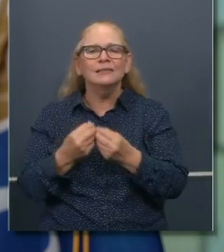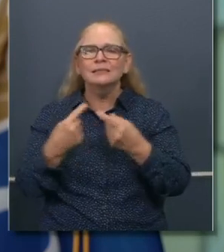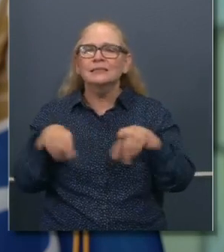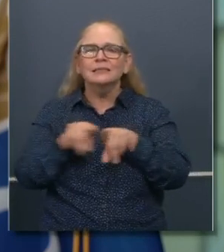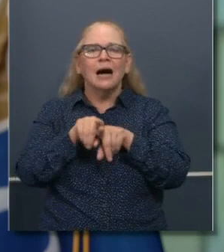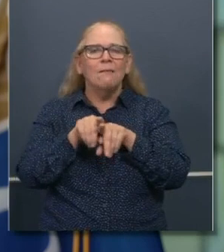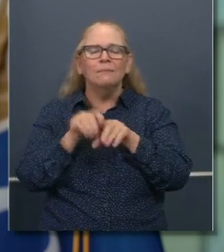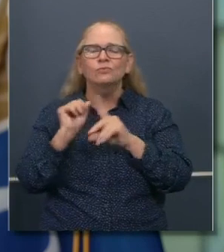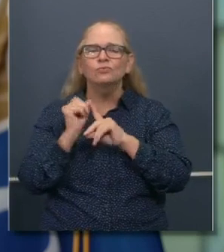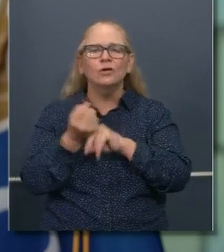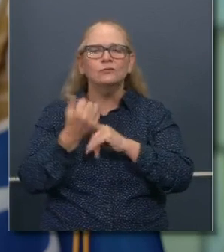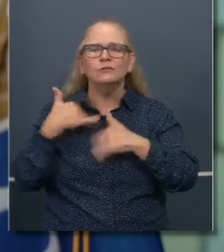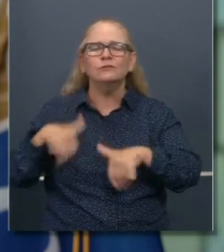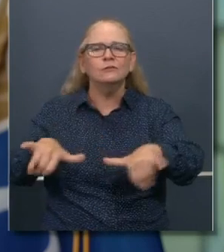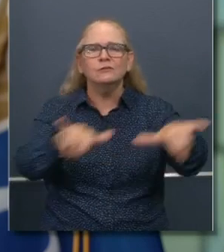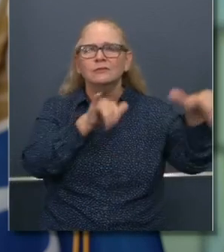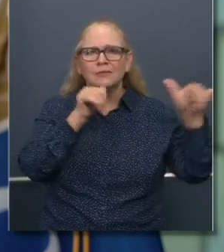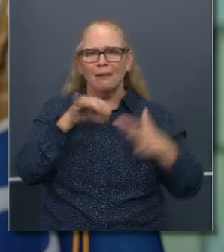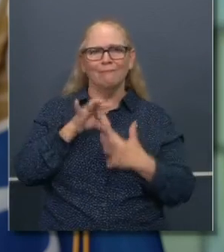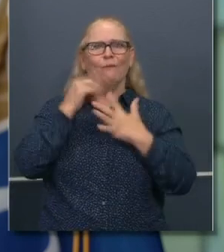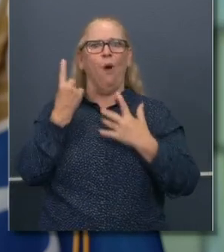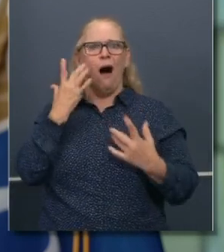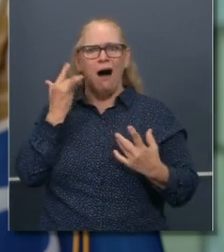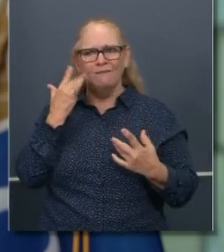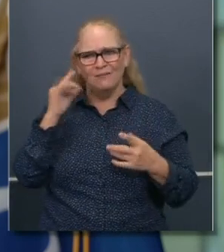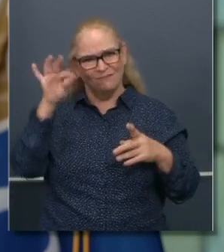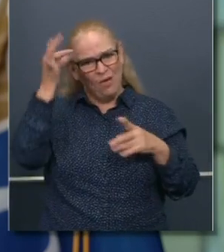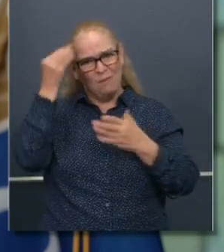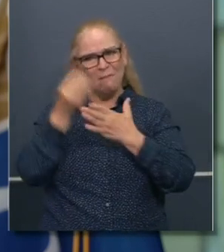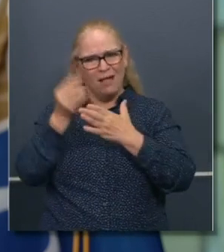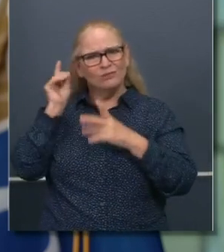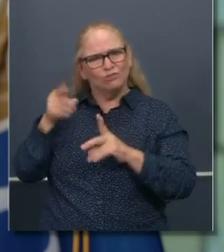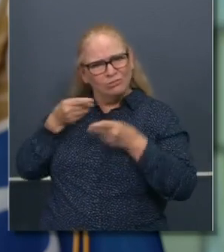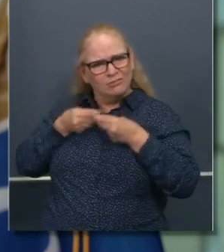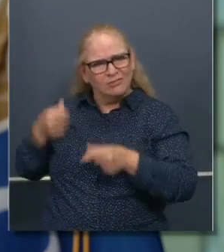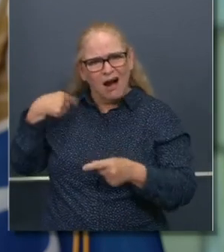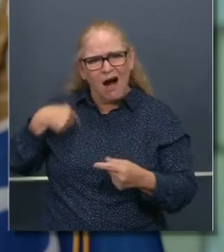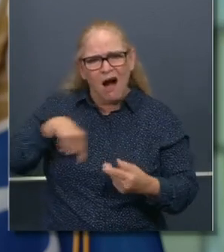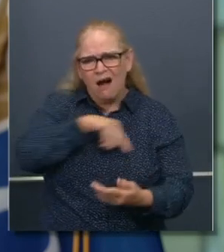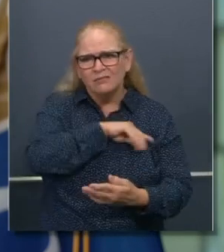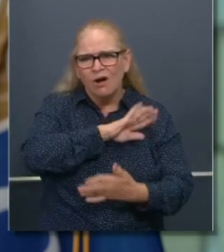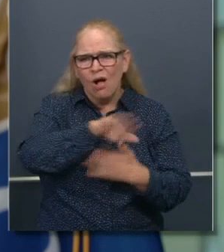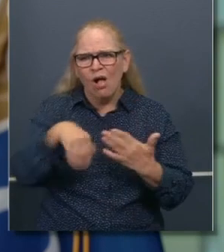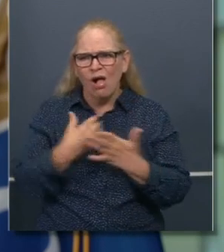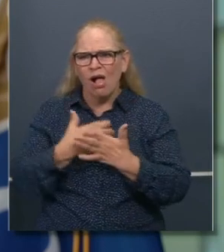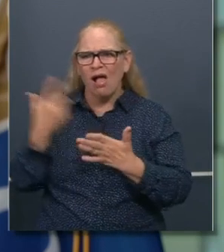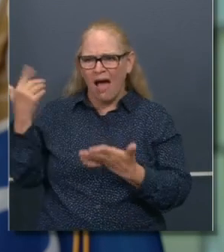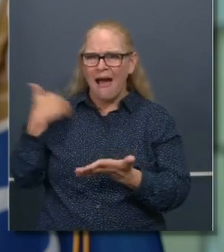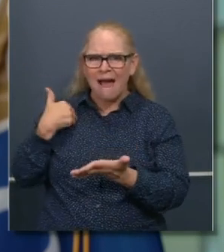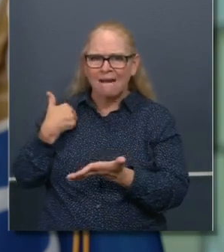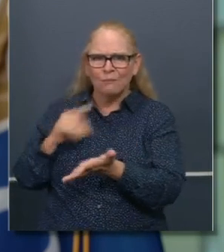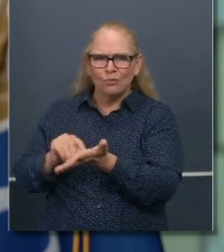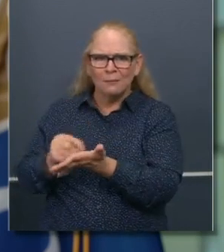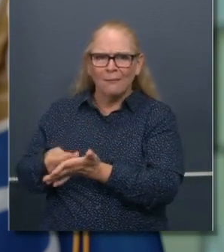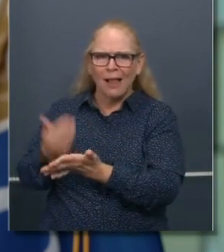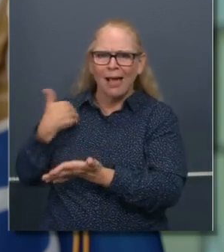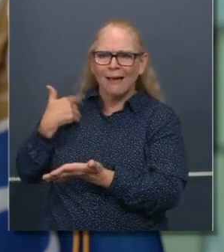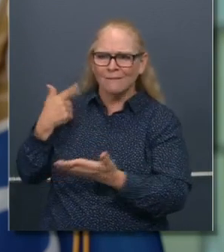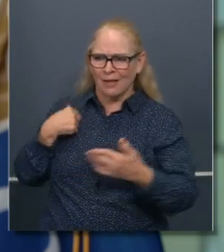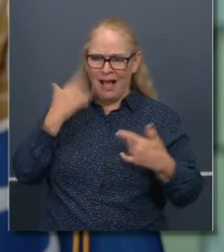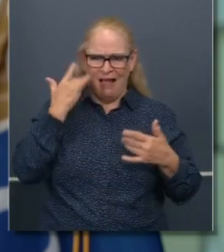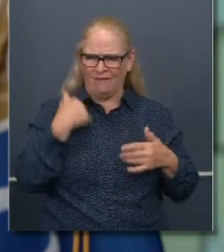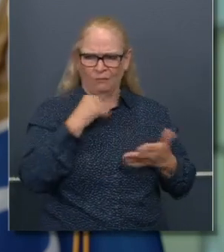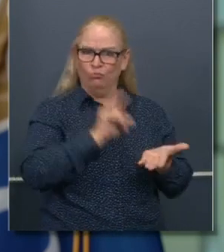forwarding money from the federal government that has a printing press. States simply do not, uh, to provide for the needs of the American people